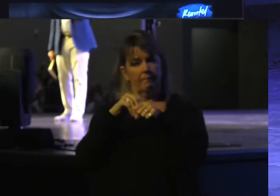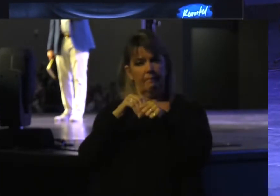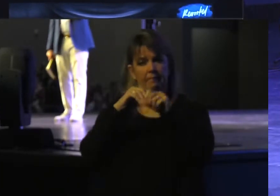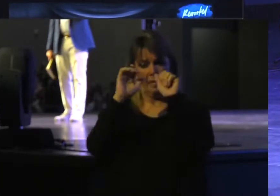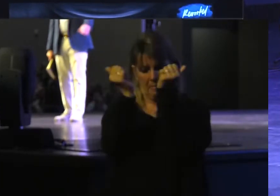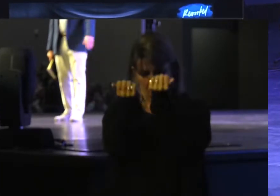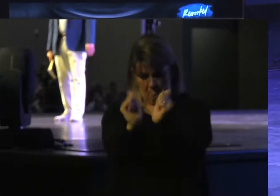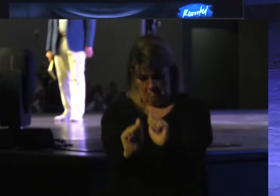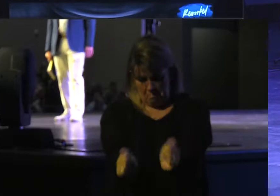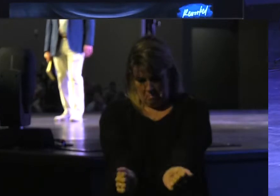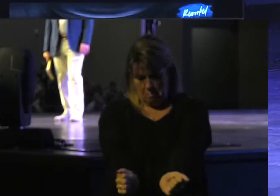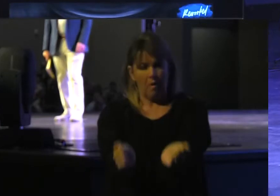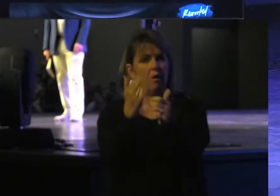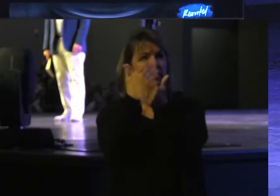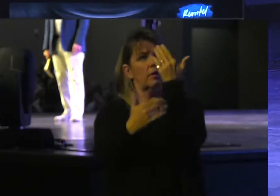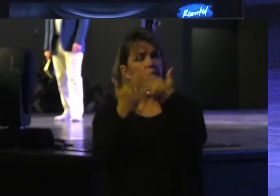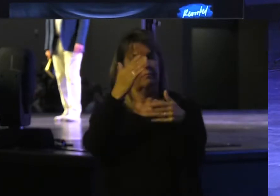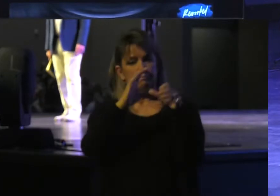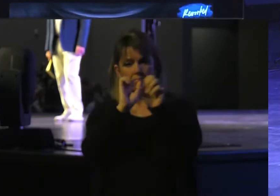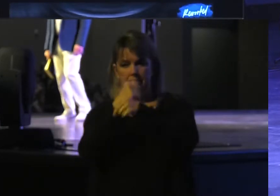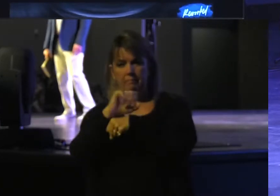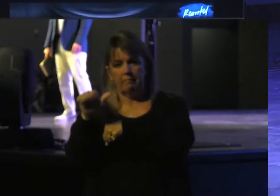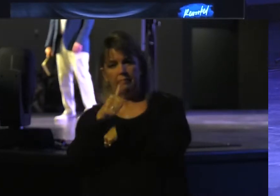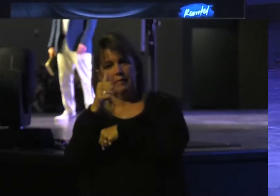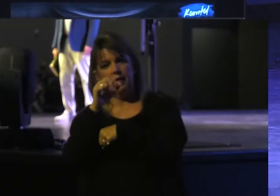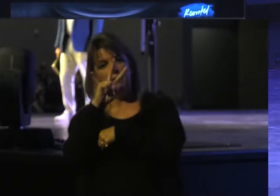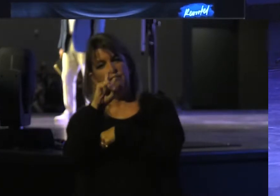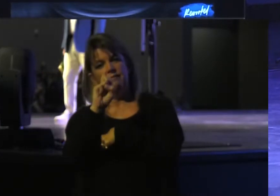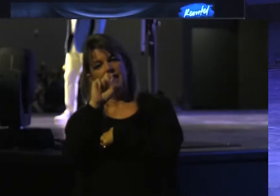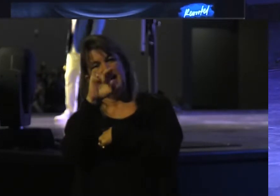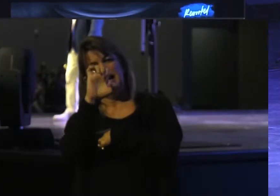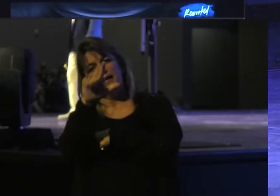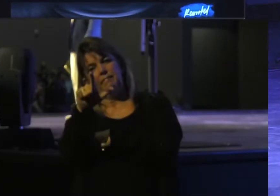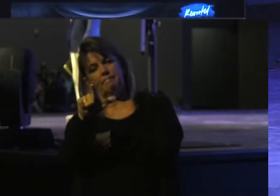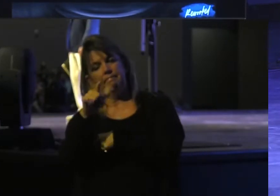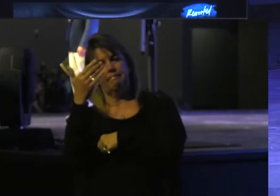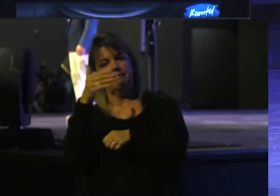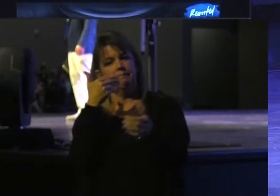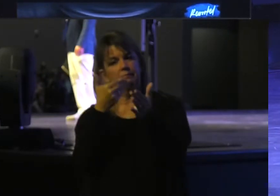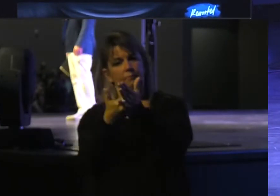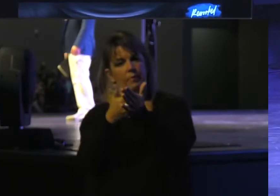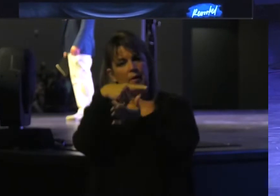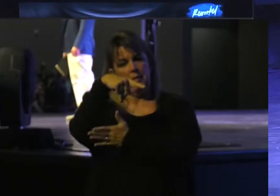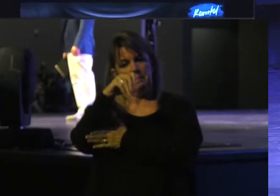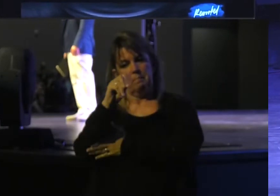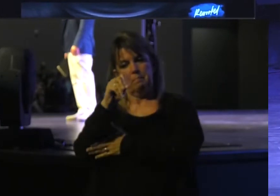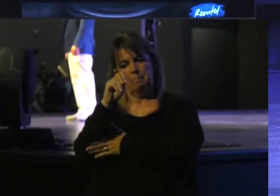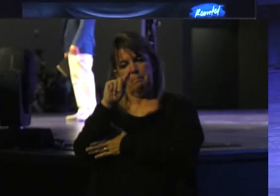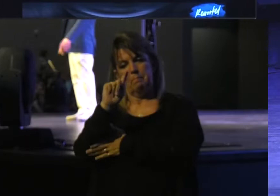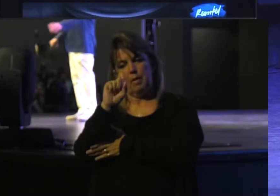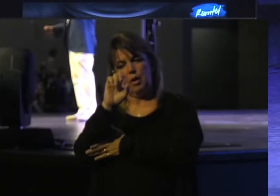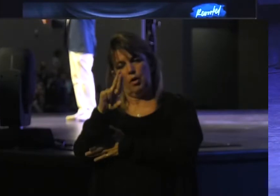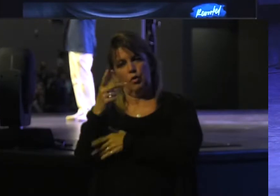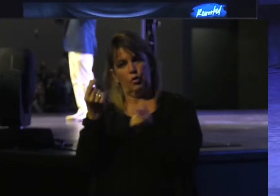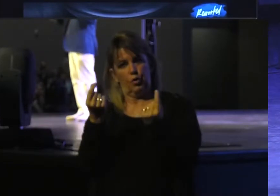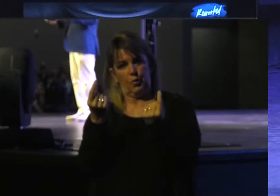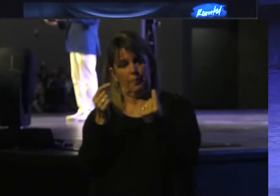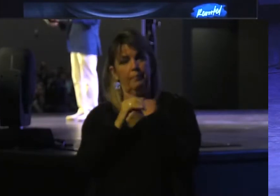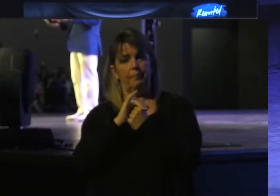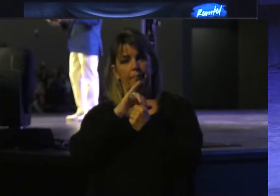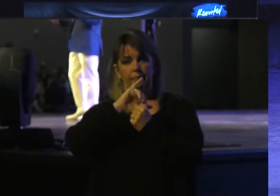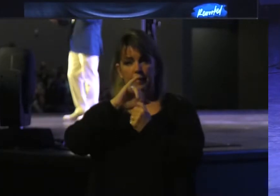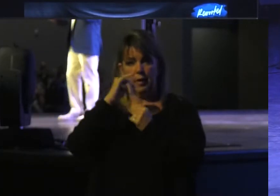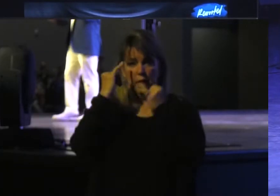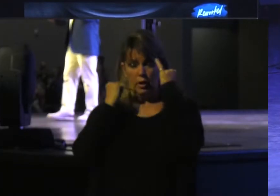reworked it into another vessel, as it seemed good to the potter to do. And of course, Jeremiah